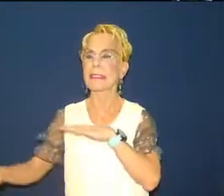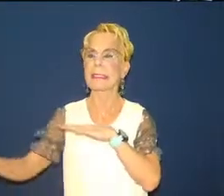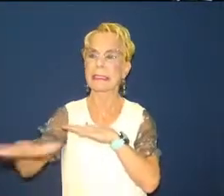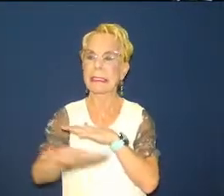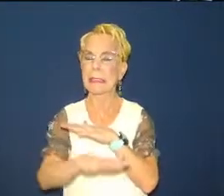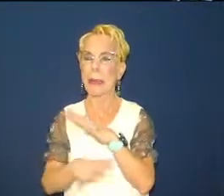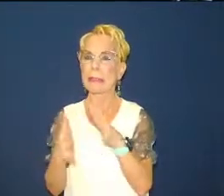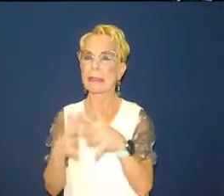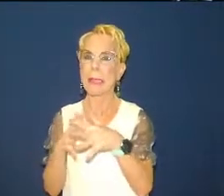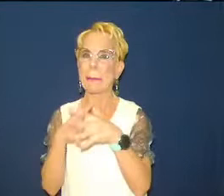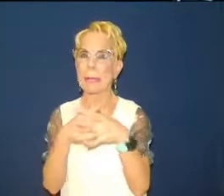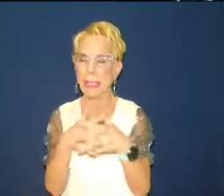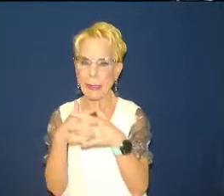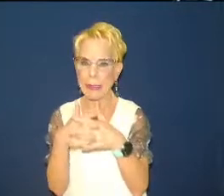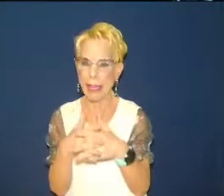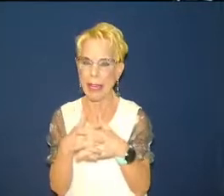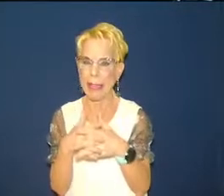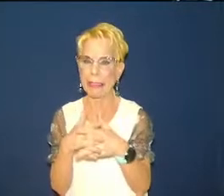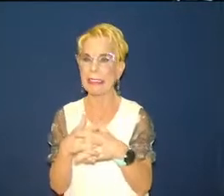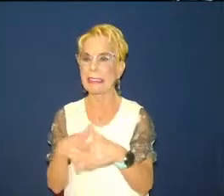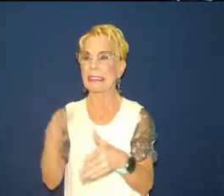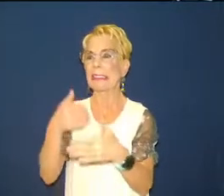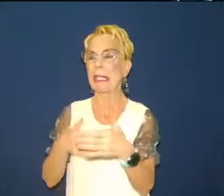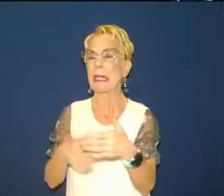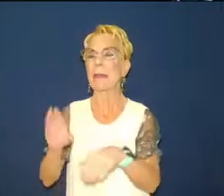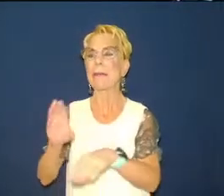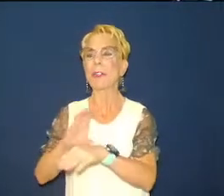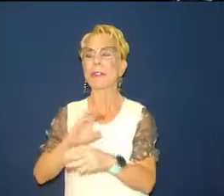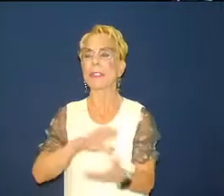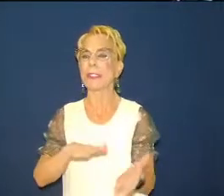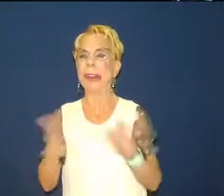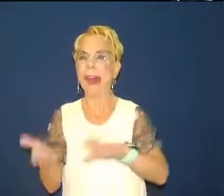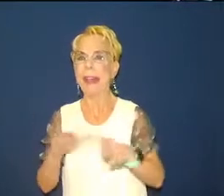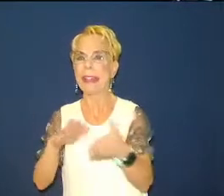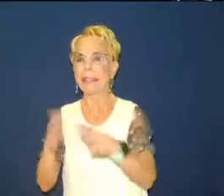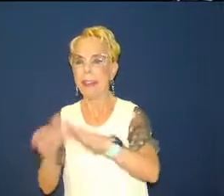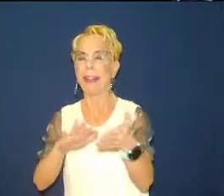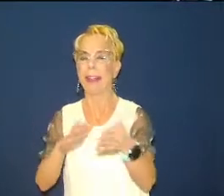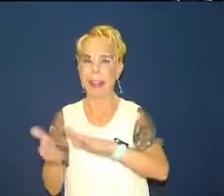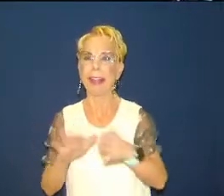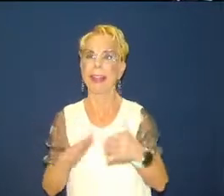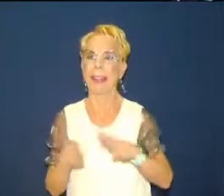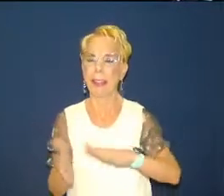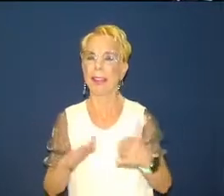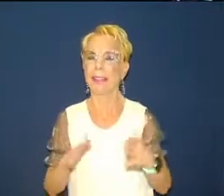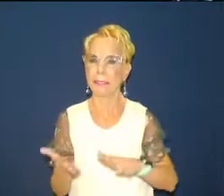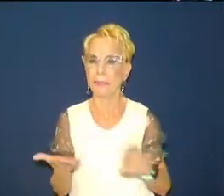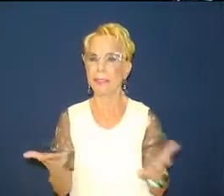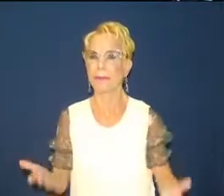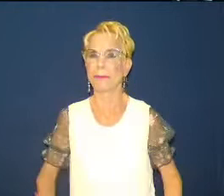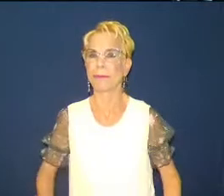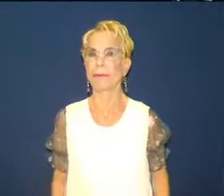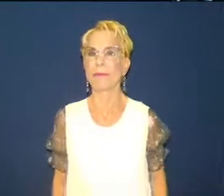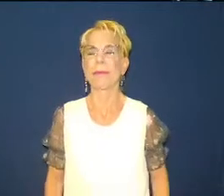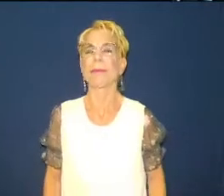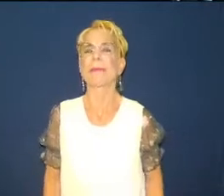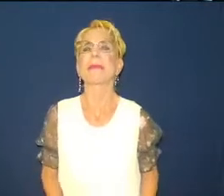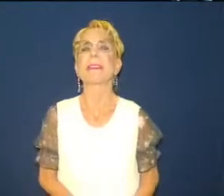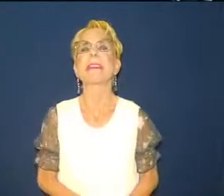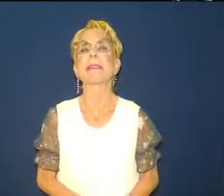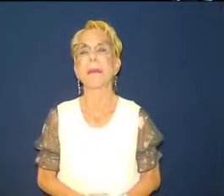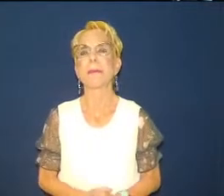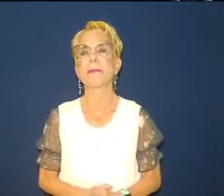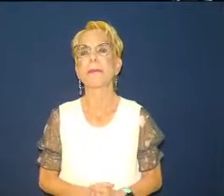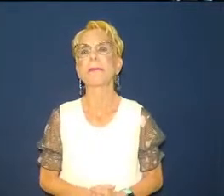church person i love the church i think our world is suffering due to the decline of the local church